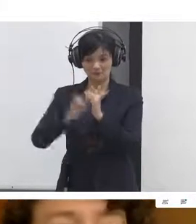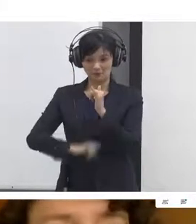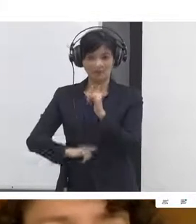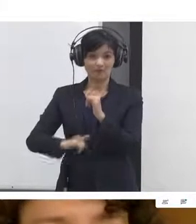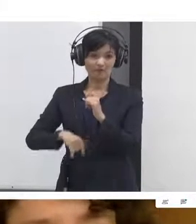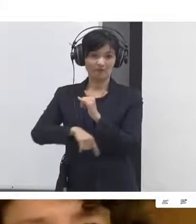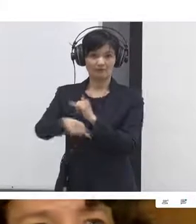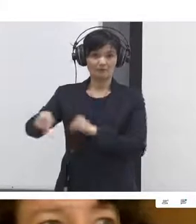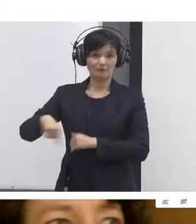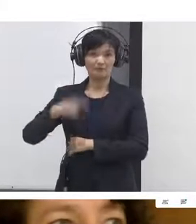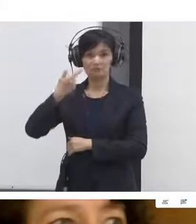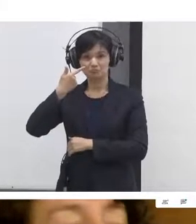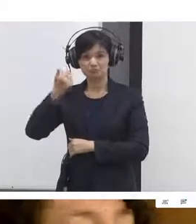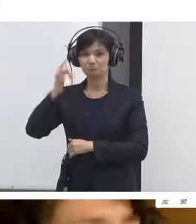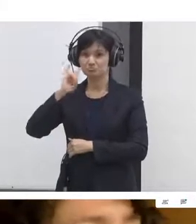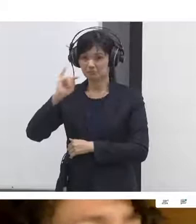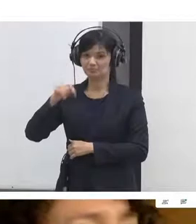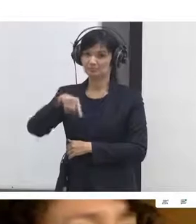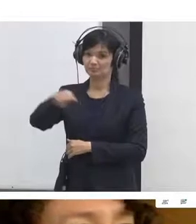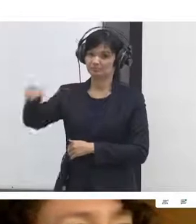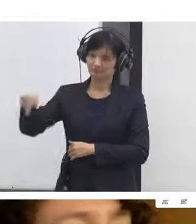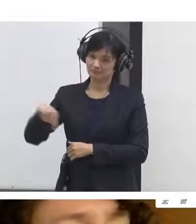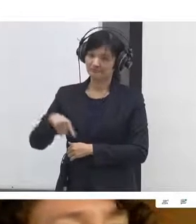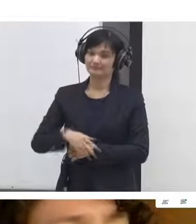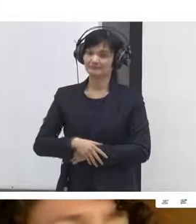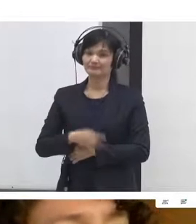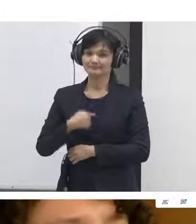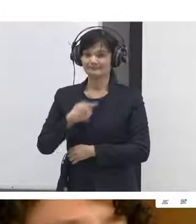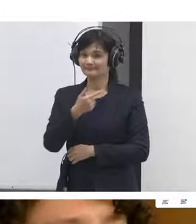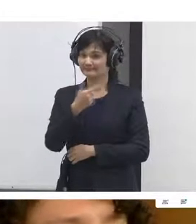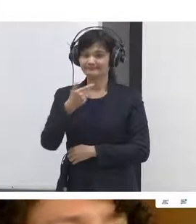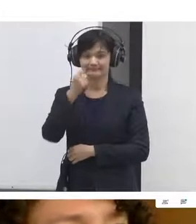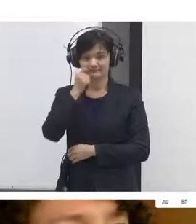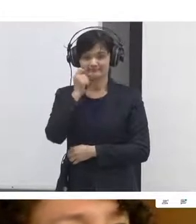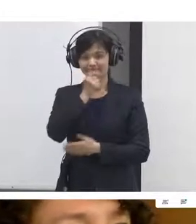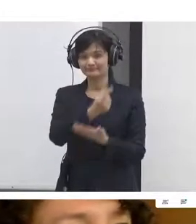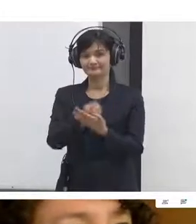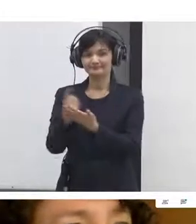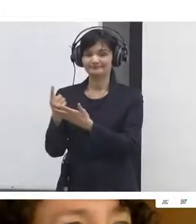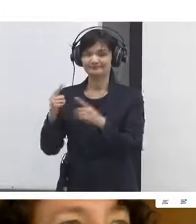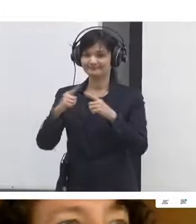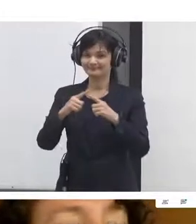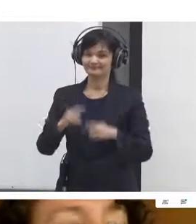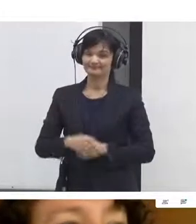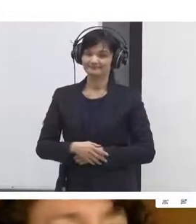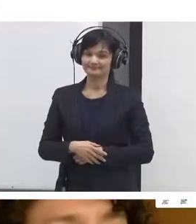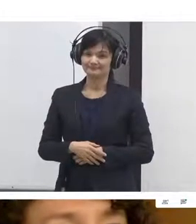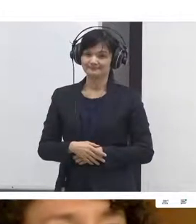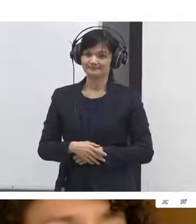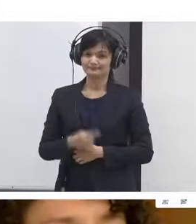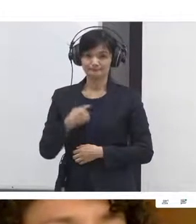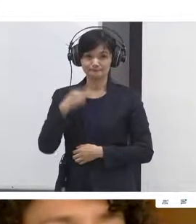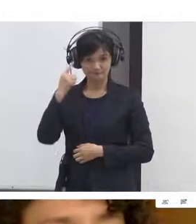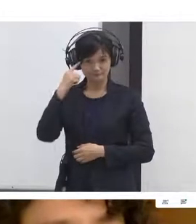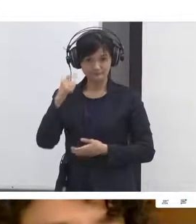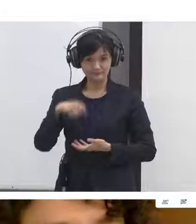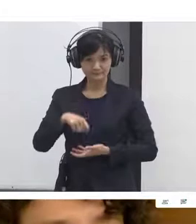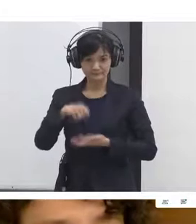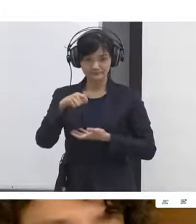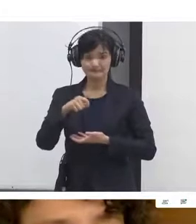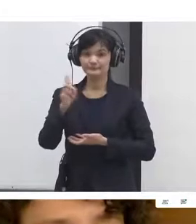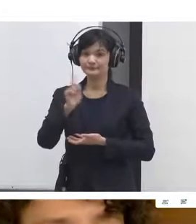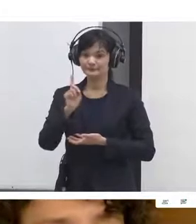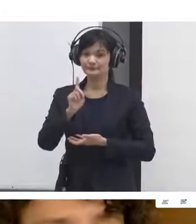I really like you guys and what I trying to say in the United States the polarization is